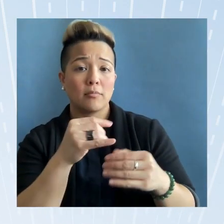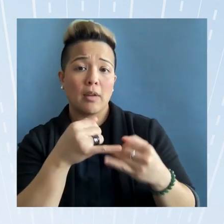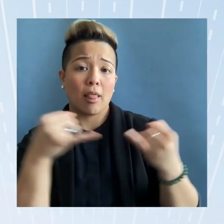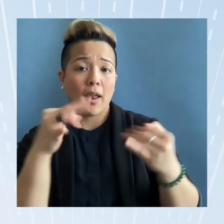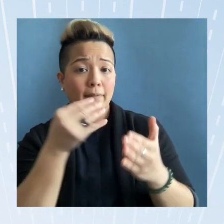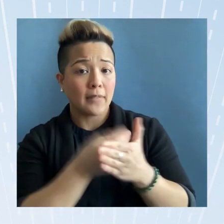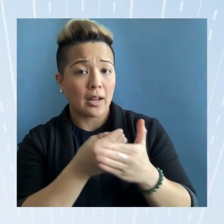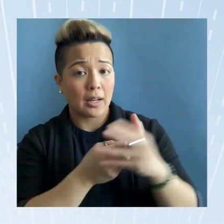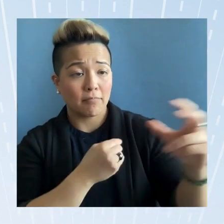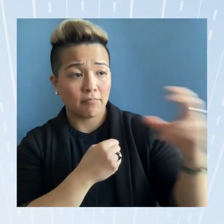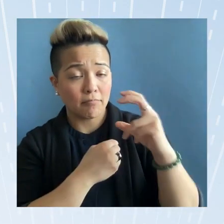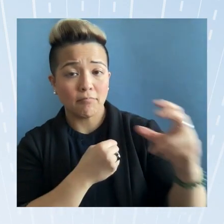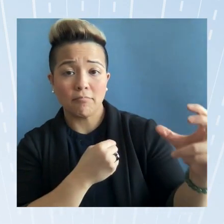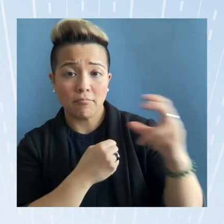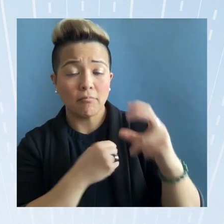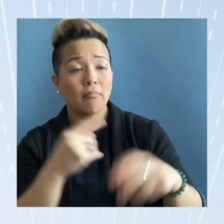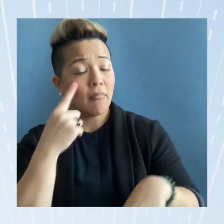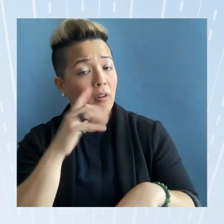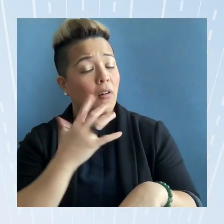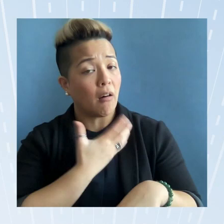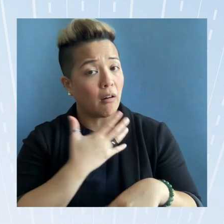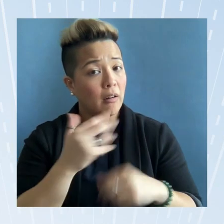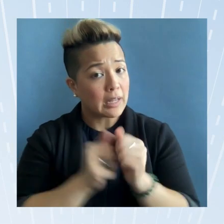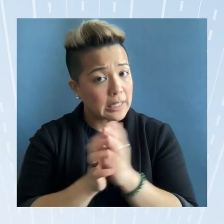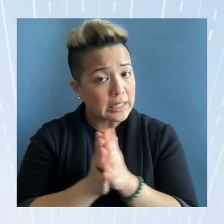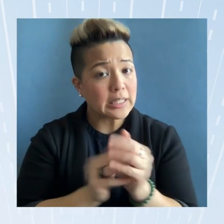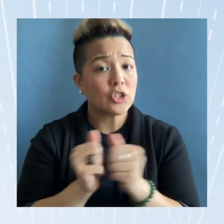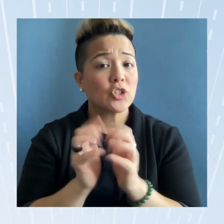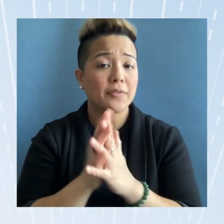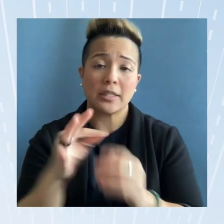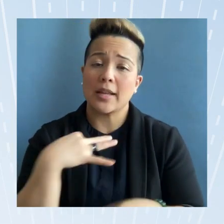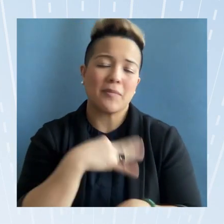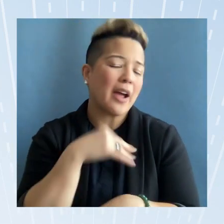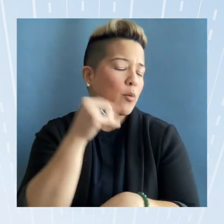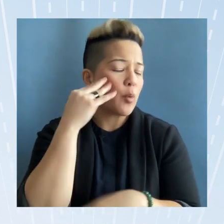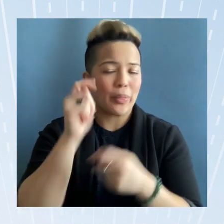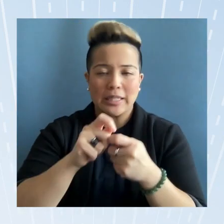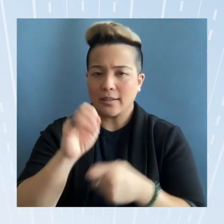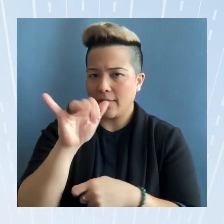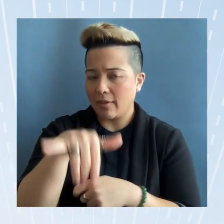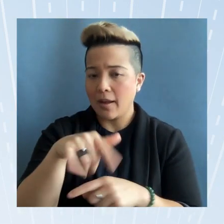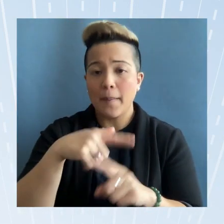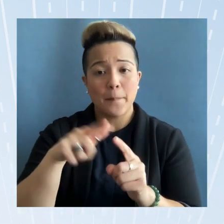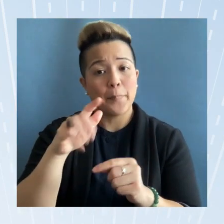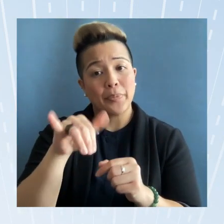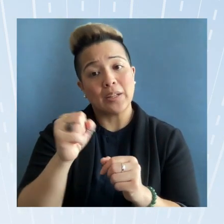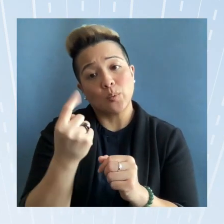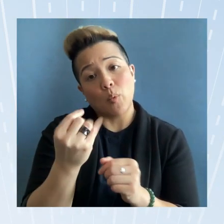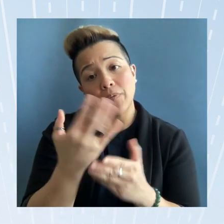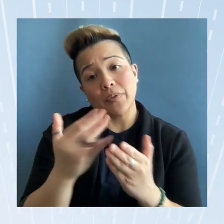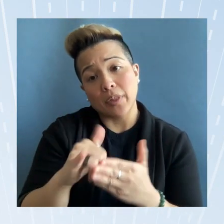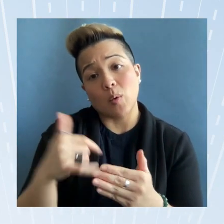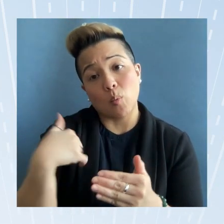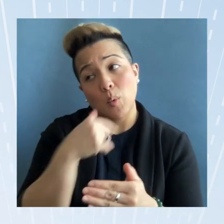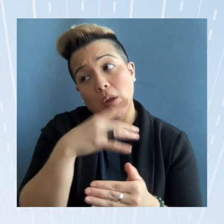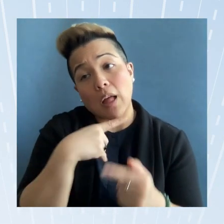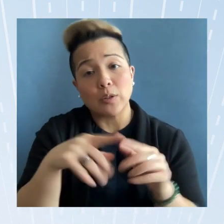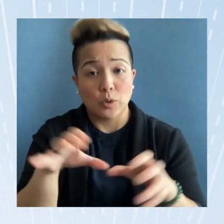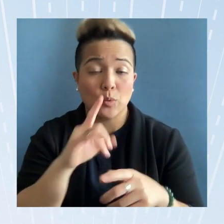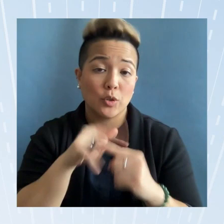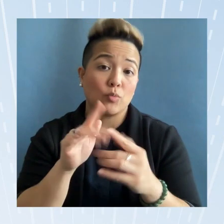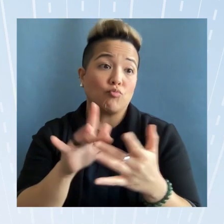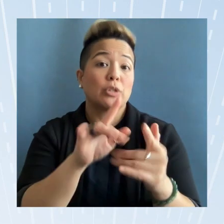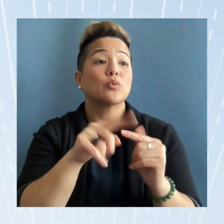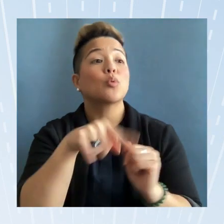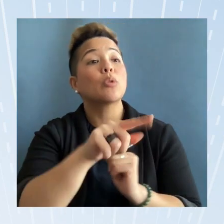for our initiatives and staff and I I don't know the details of that but that's one of the things we would like to do is to reach out to those